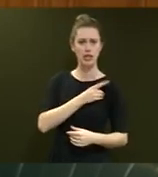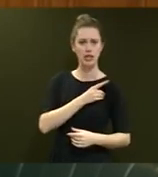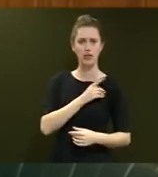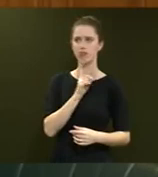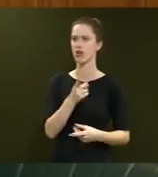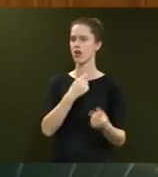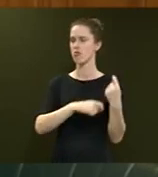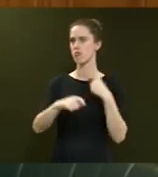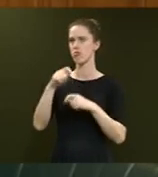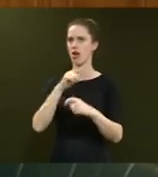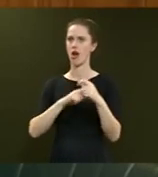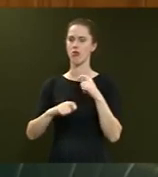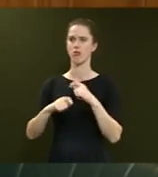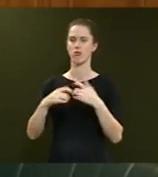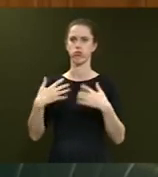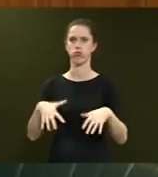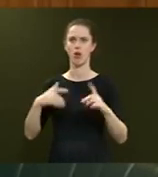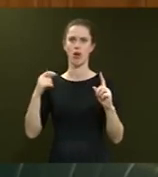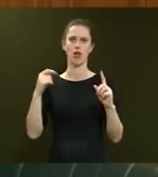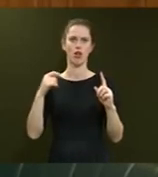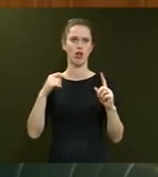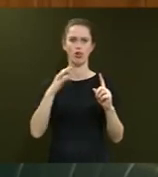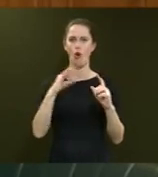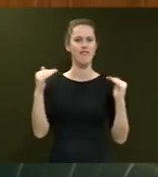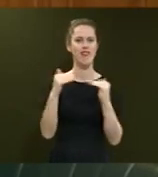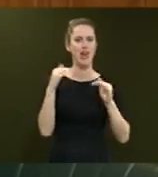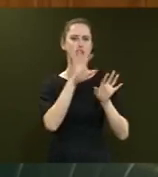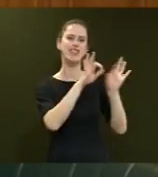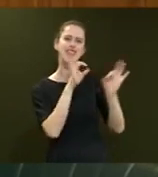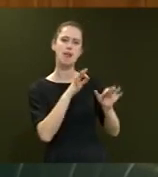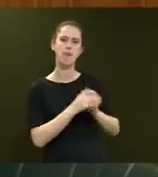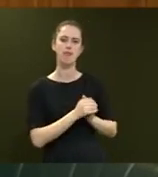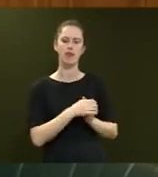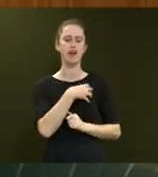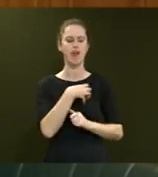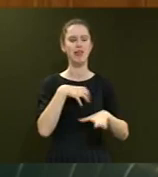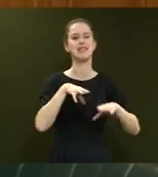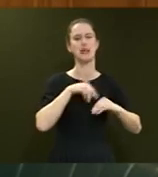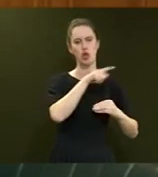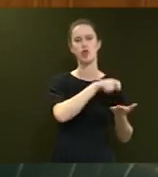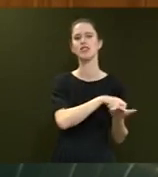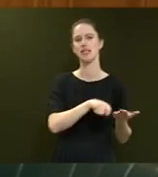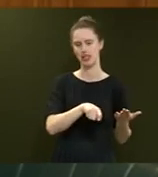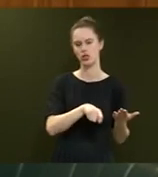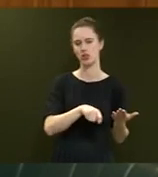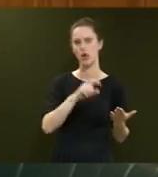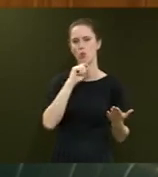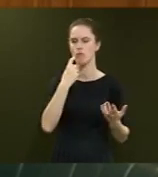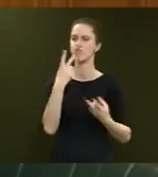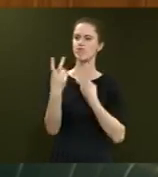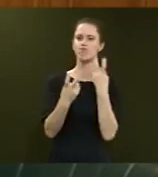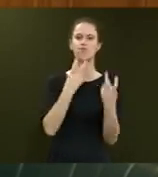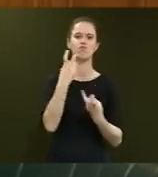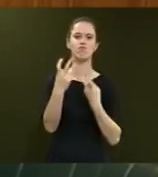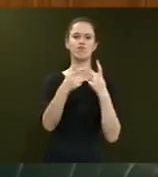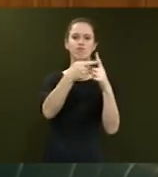yet became the subject of an undue and unwarranted criticism. The Government has accepted her resignation and will commence the process